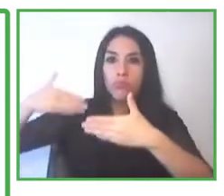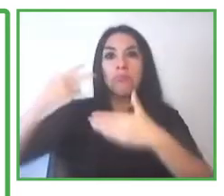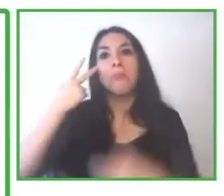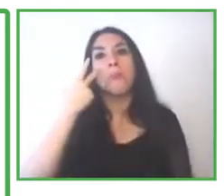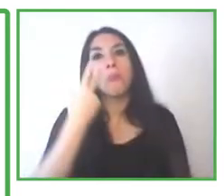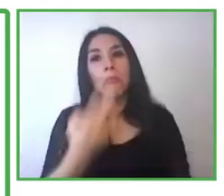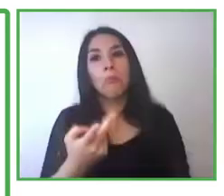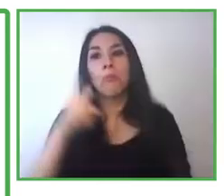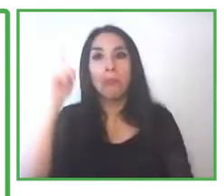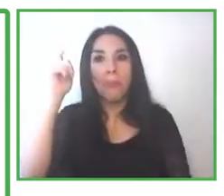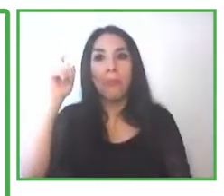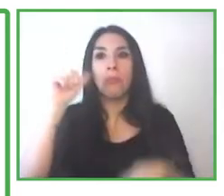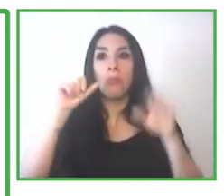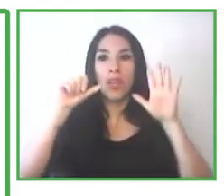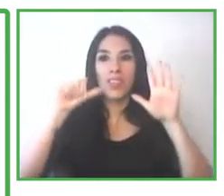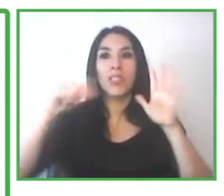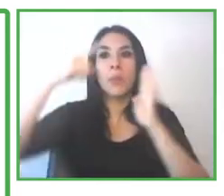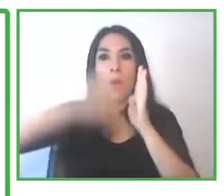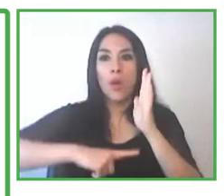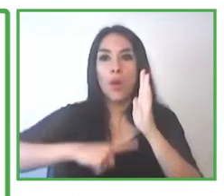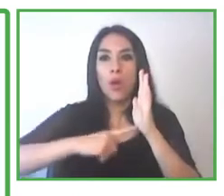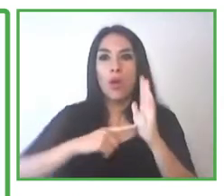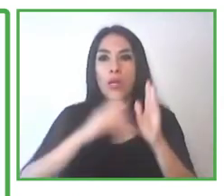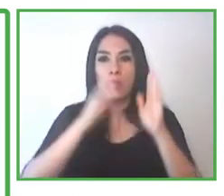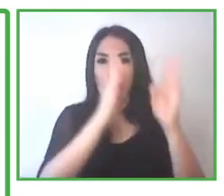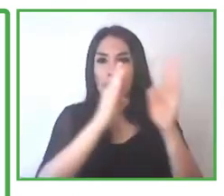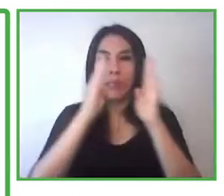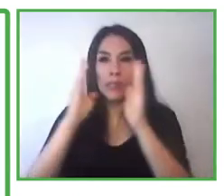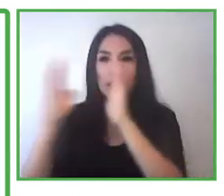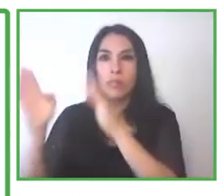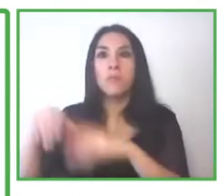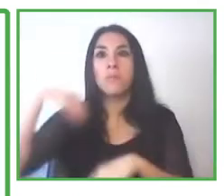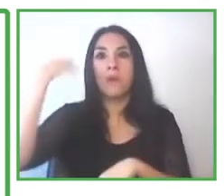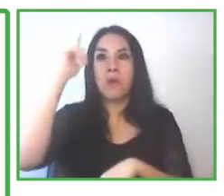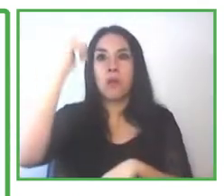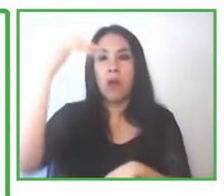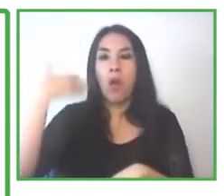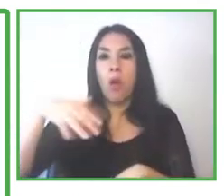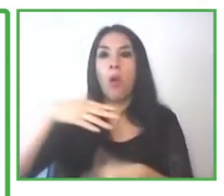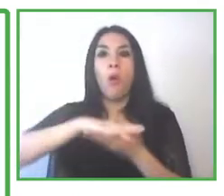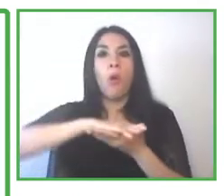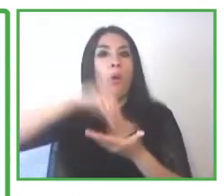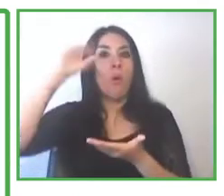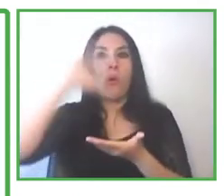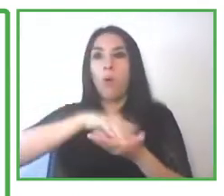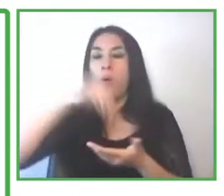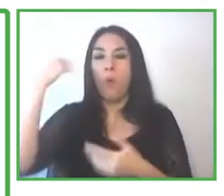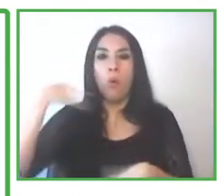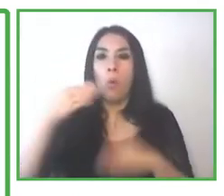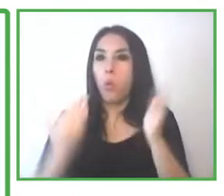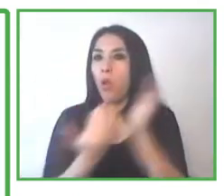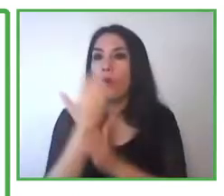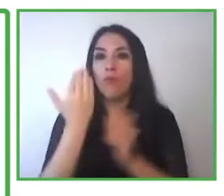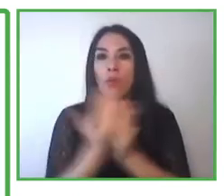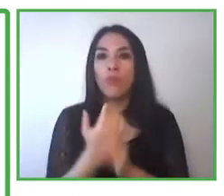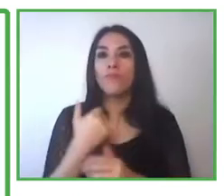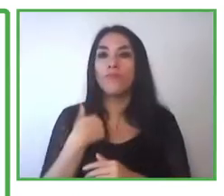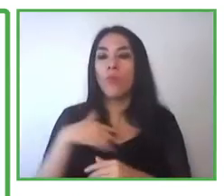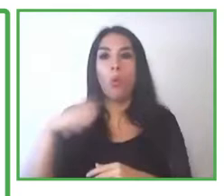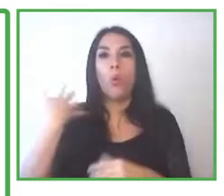when the program finishes, the organizations go back with a new mindset with needs,